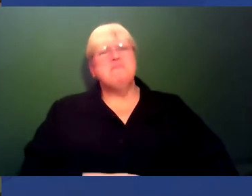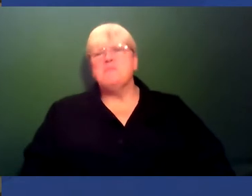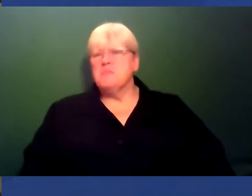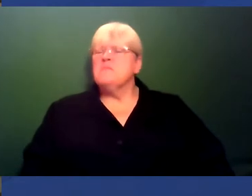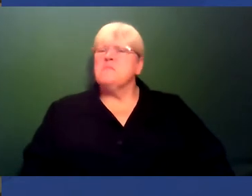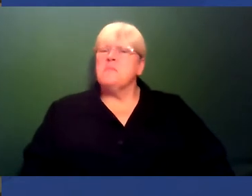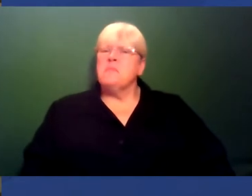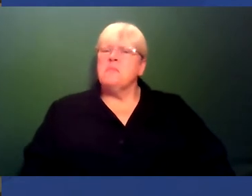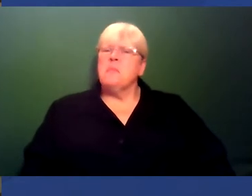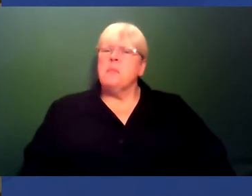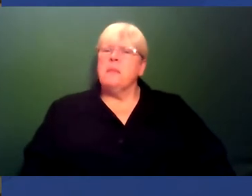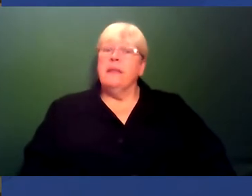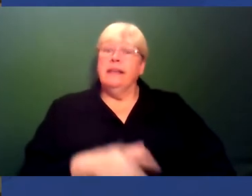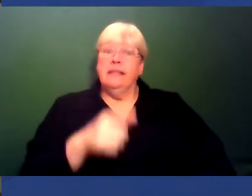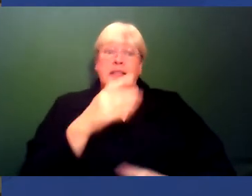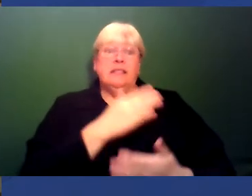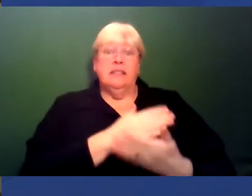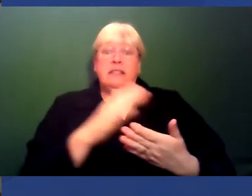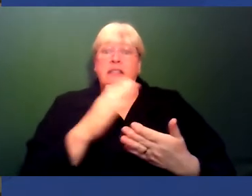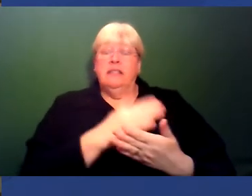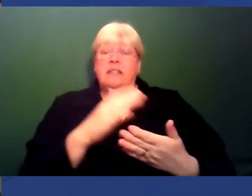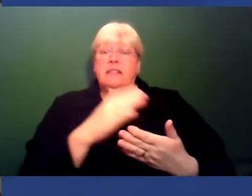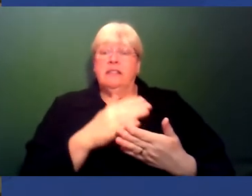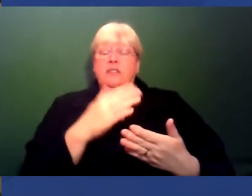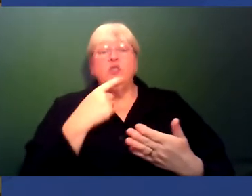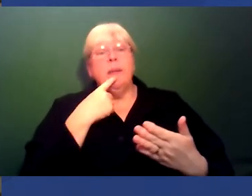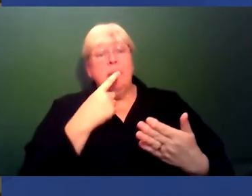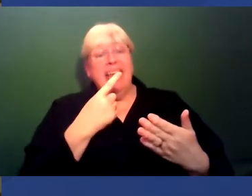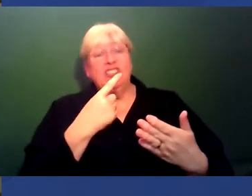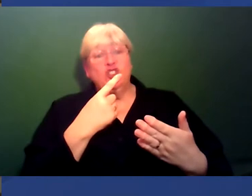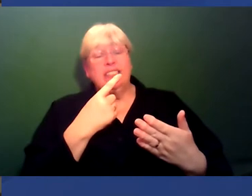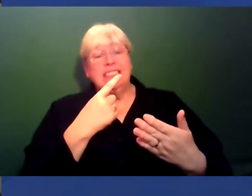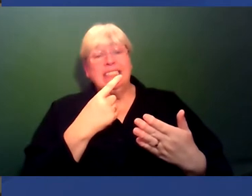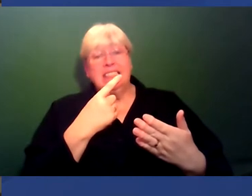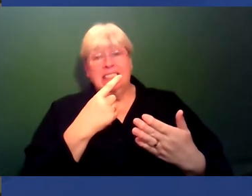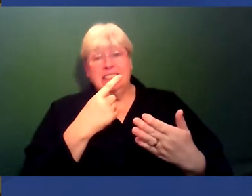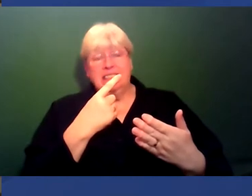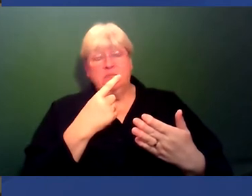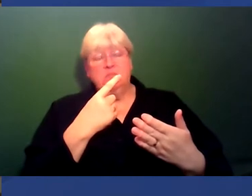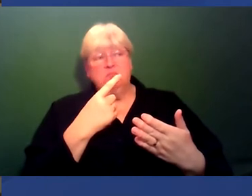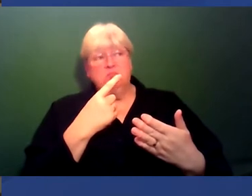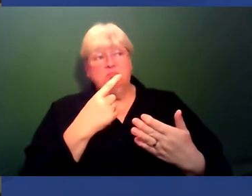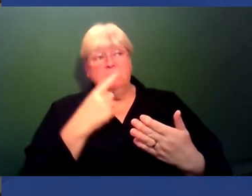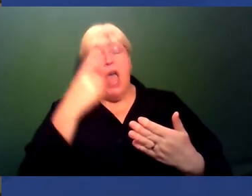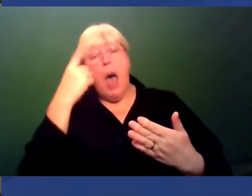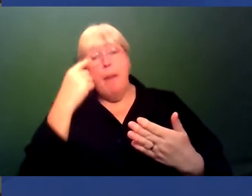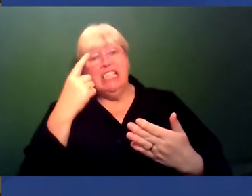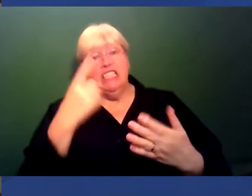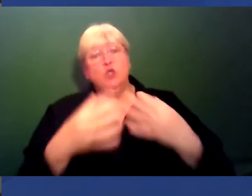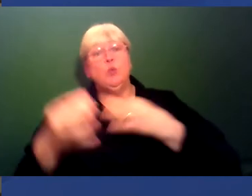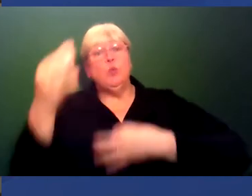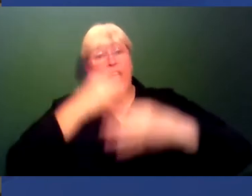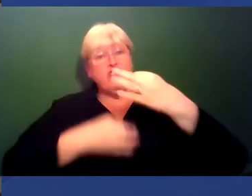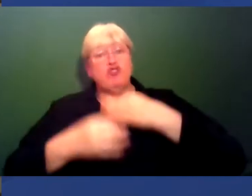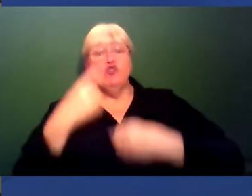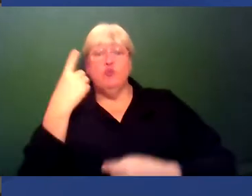I mean, you've clearly kind of thought about it and you mentioned this ability to question oneself and academics are meant to do that and